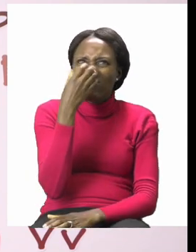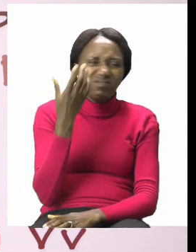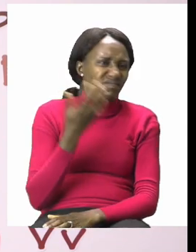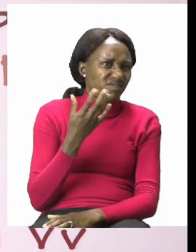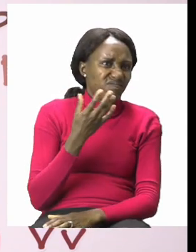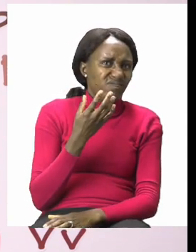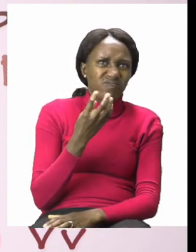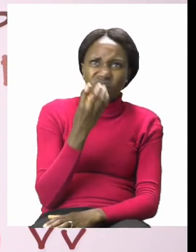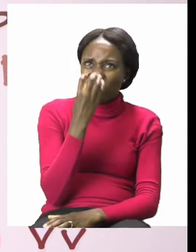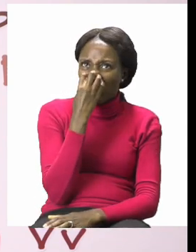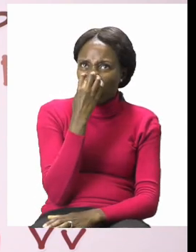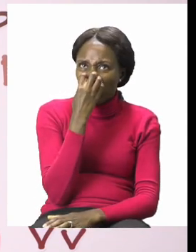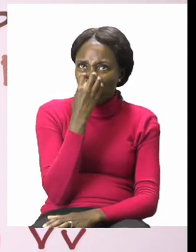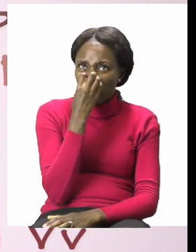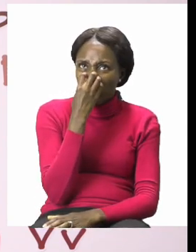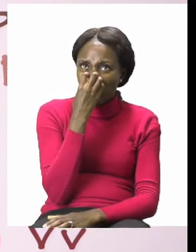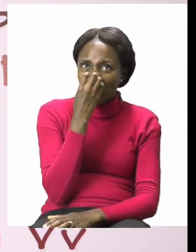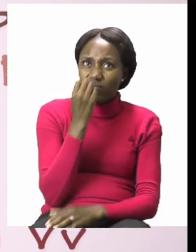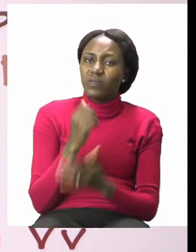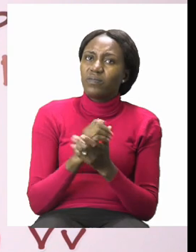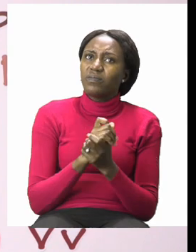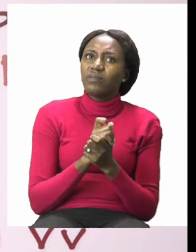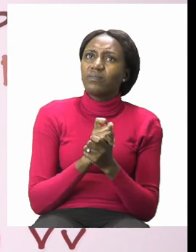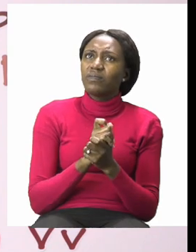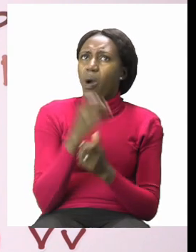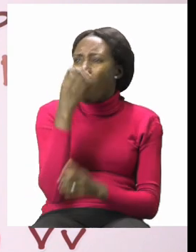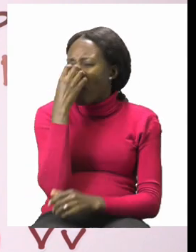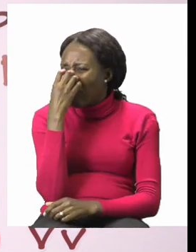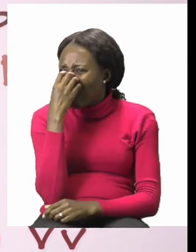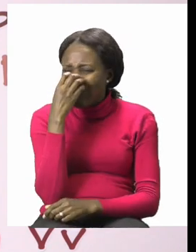if he's around. Have you seen him? Zoshi?